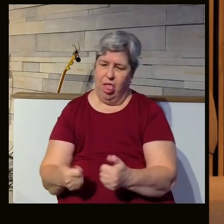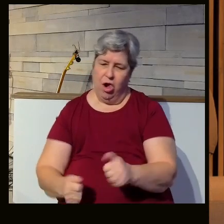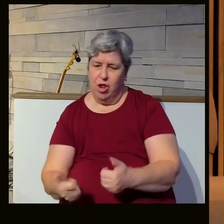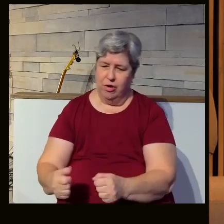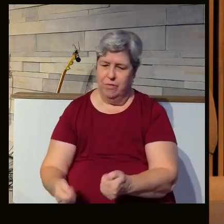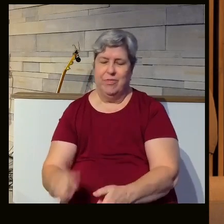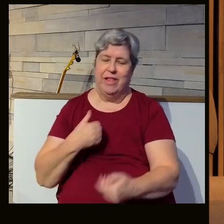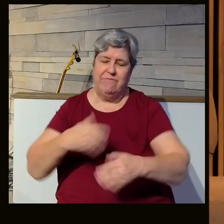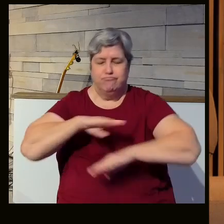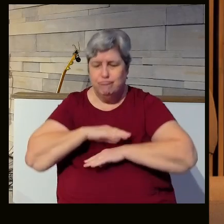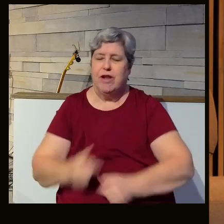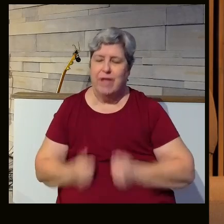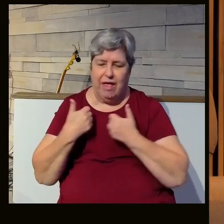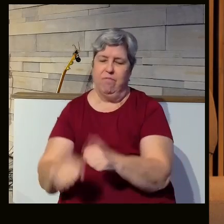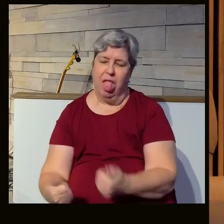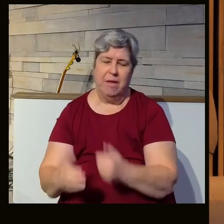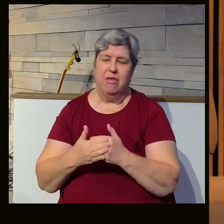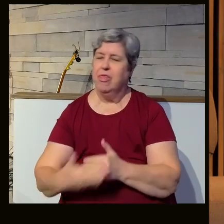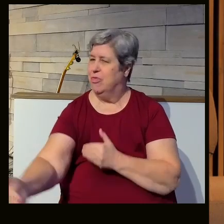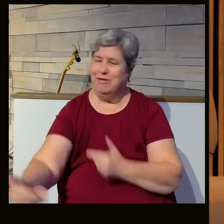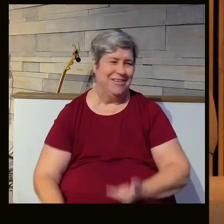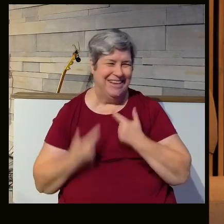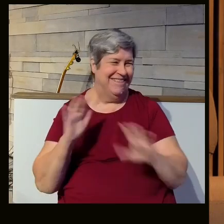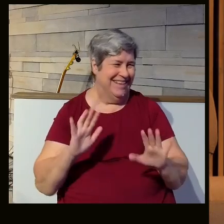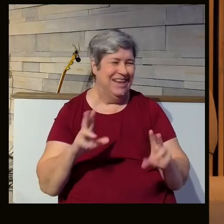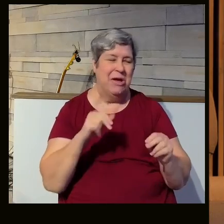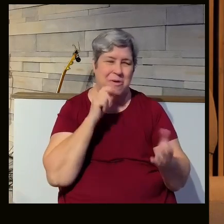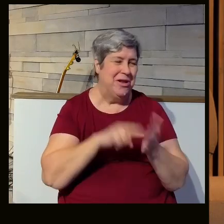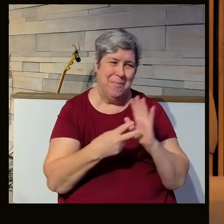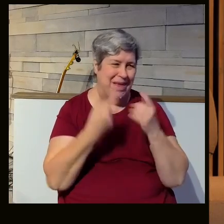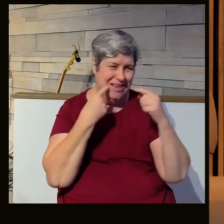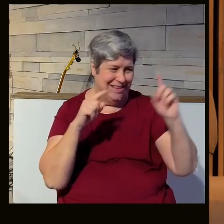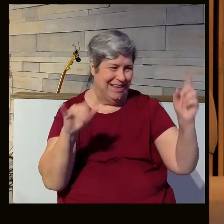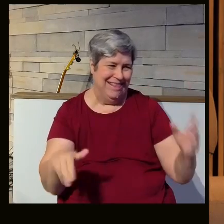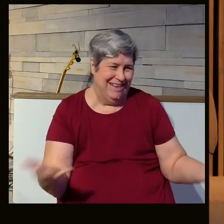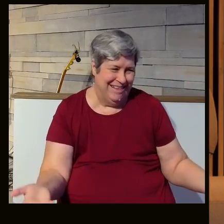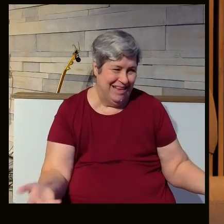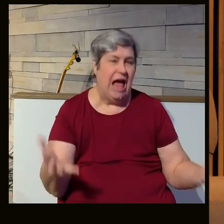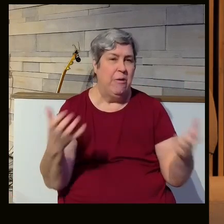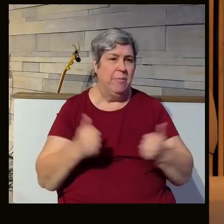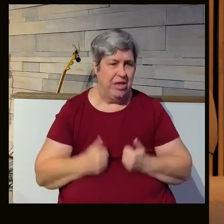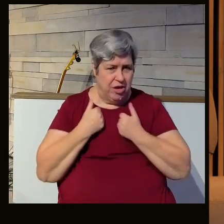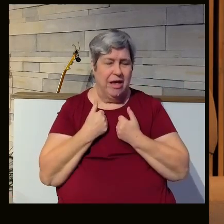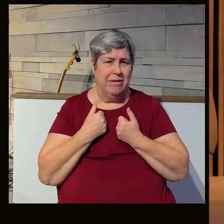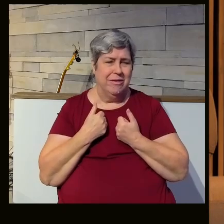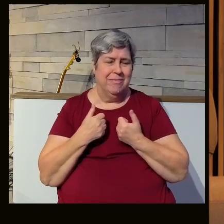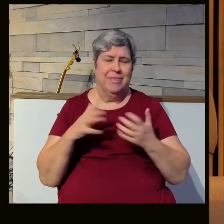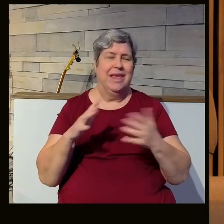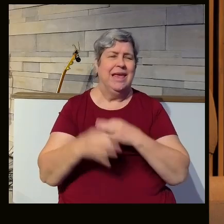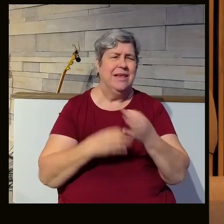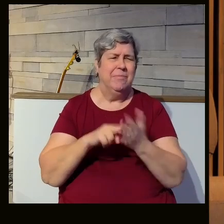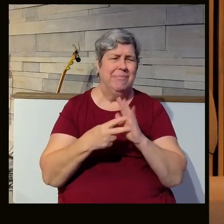to have a satisfying life doing that. I don't think that's what we mean by success, right? I want my child to be unsuccessful. What does